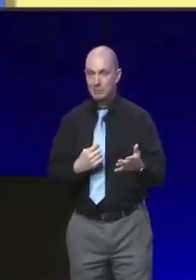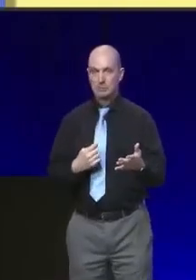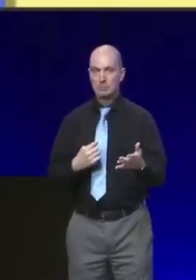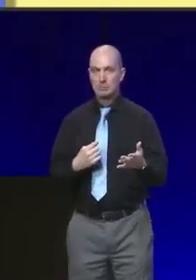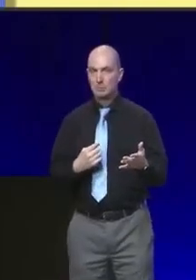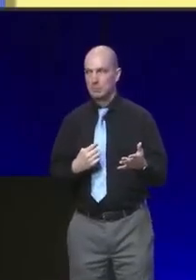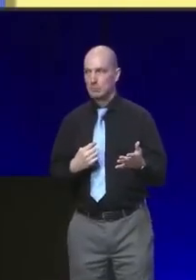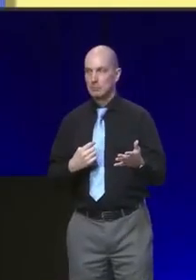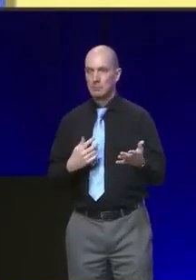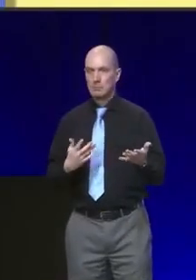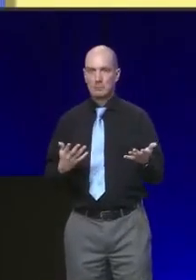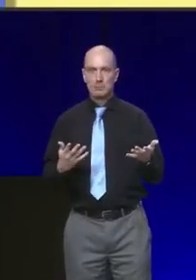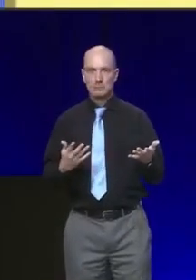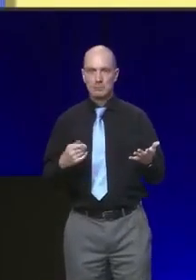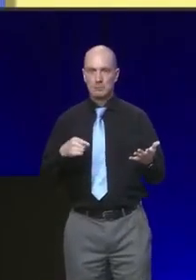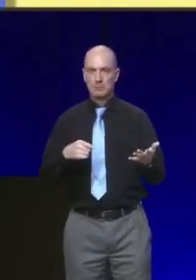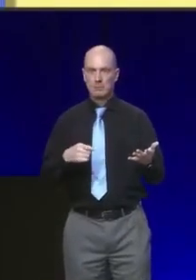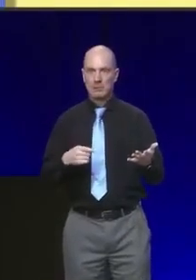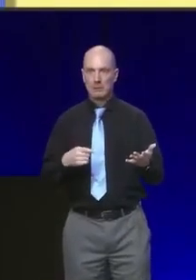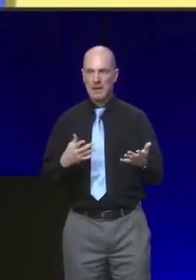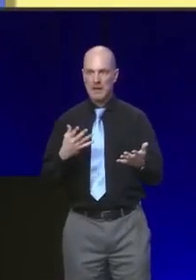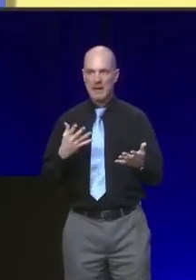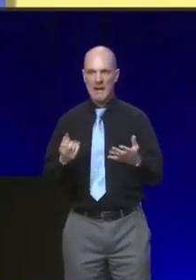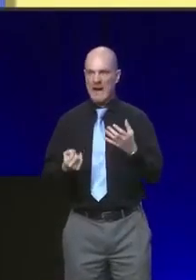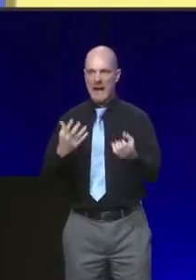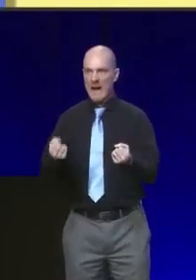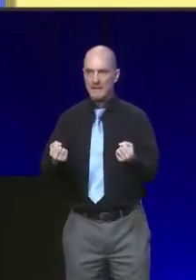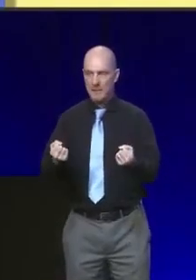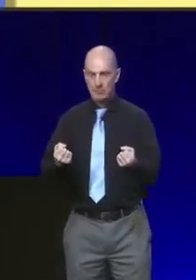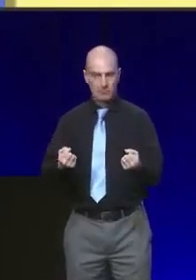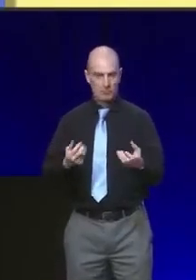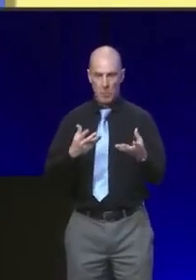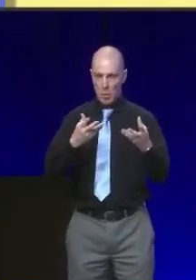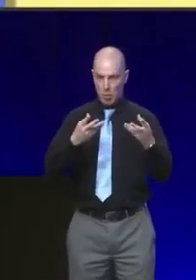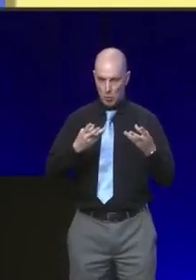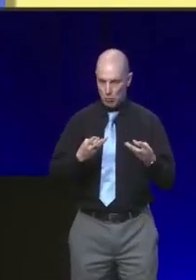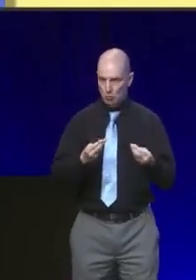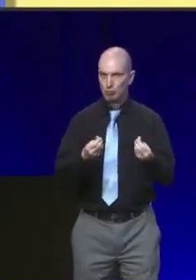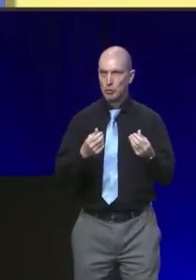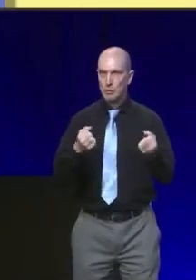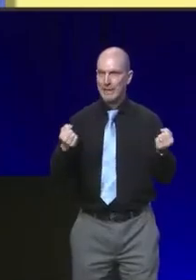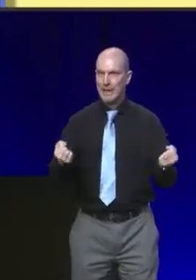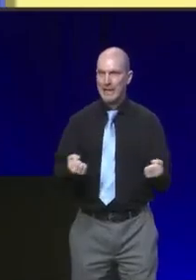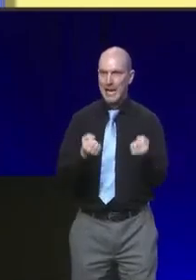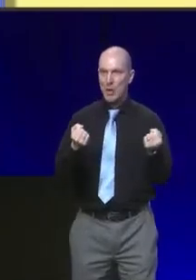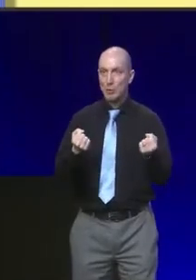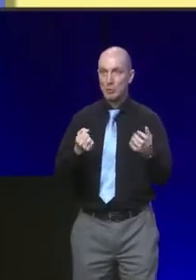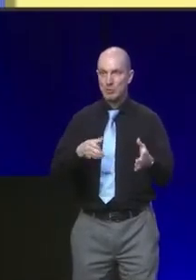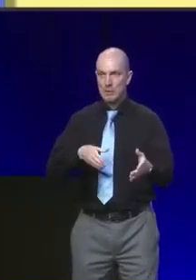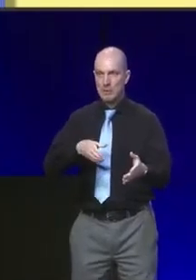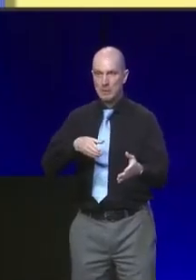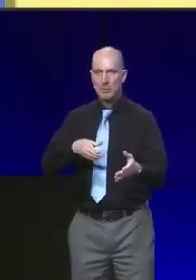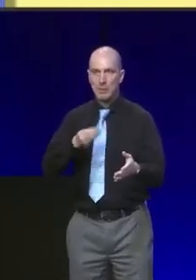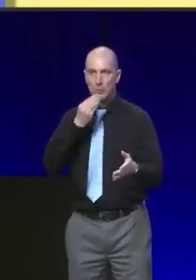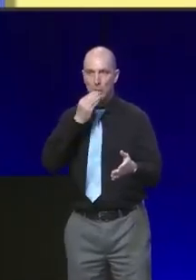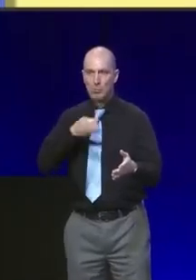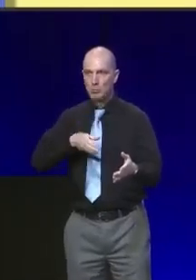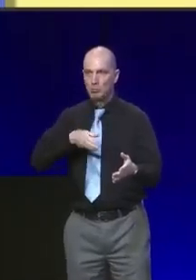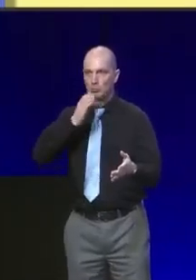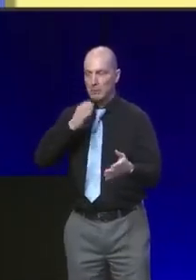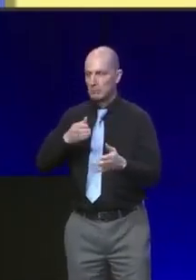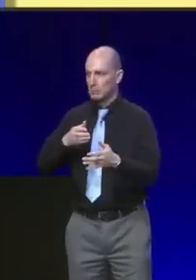a country, not just of extraordinary energy resources, but an exceptional food and drink sector, advanced